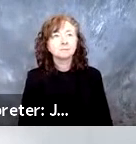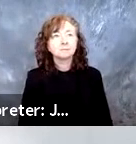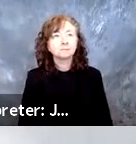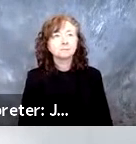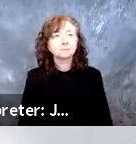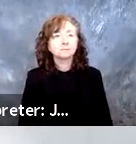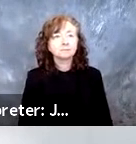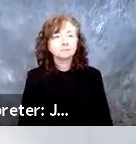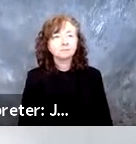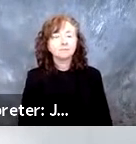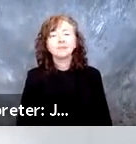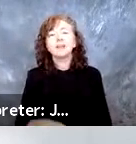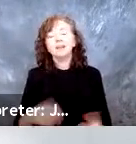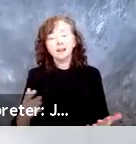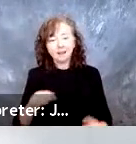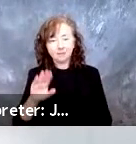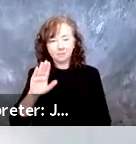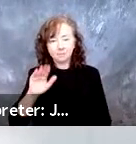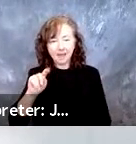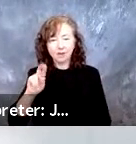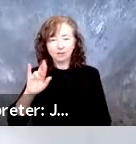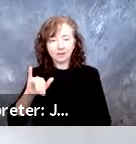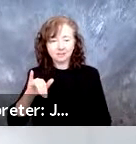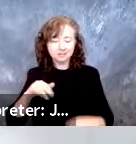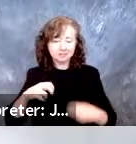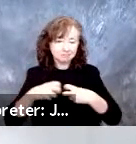Batteries. So, Dr. Piquette mentioned this one too.